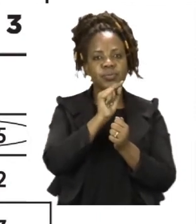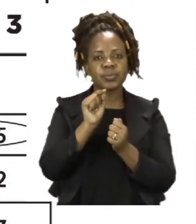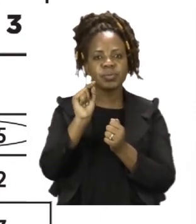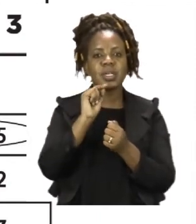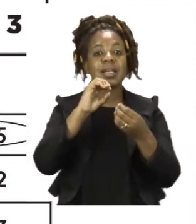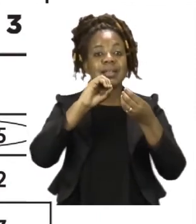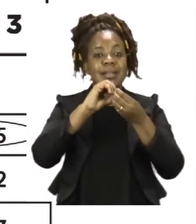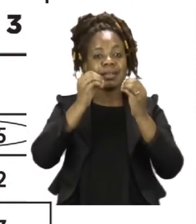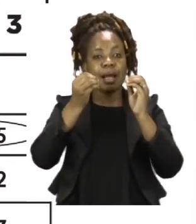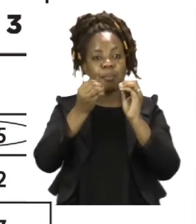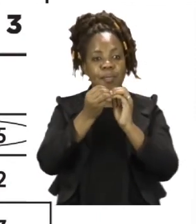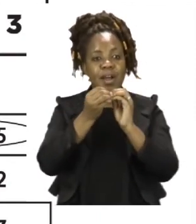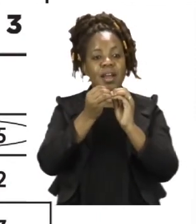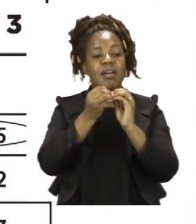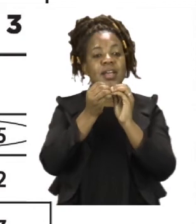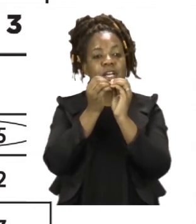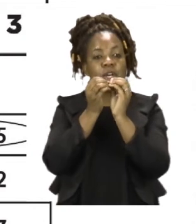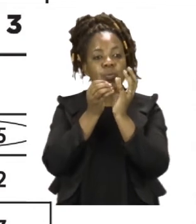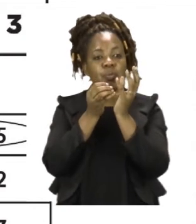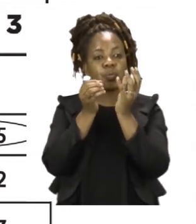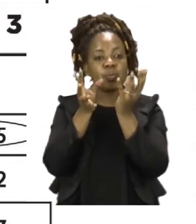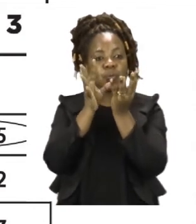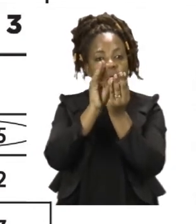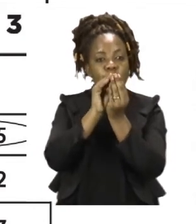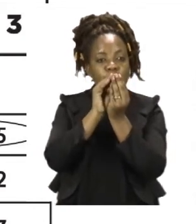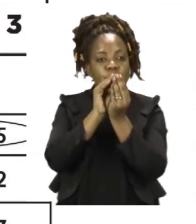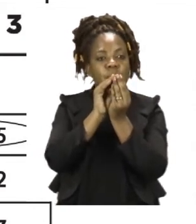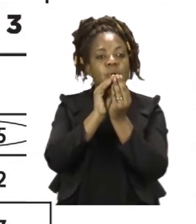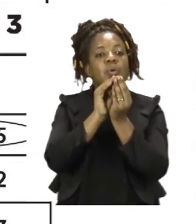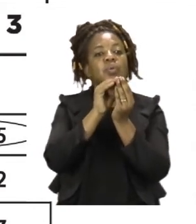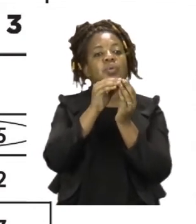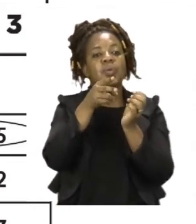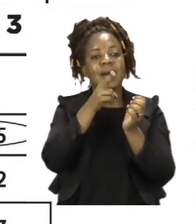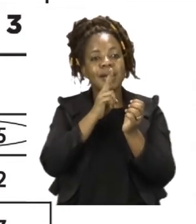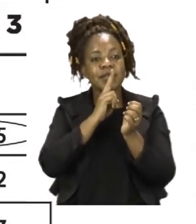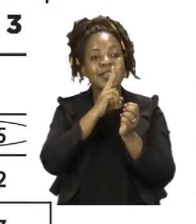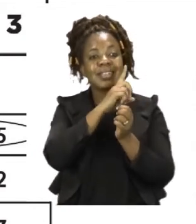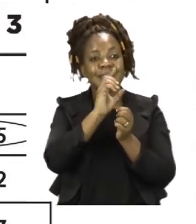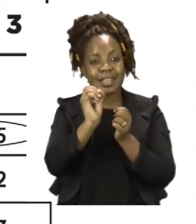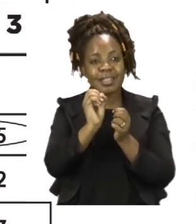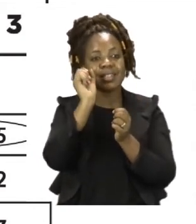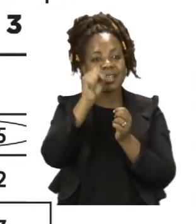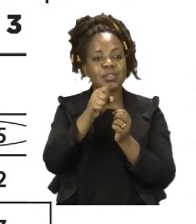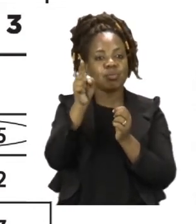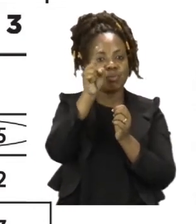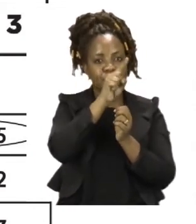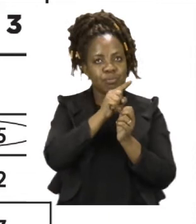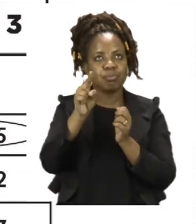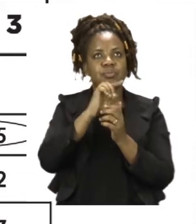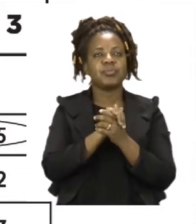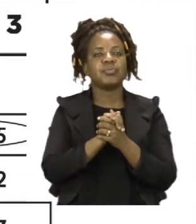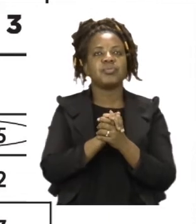Now, when we mean sums of 10, we mean that the two numbers that we are going to use need to add